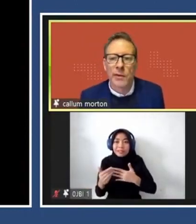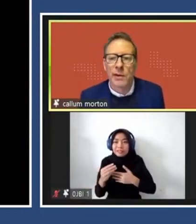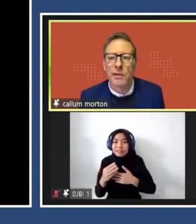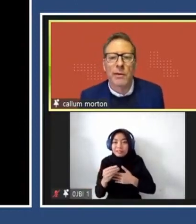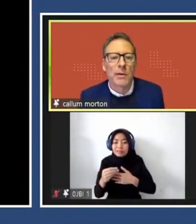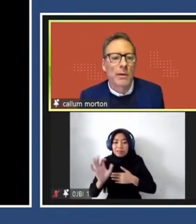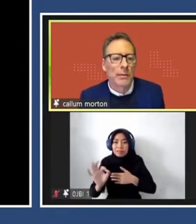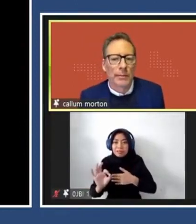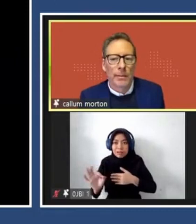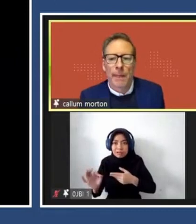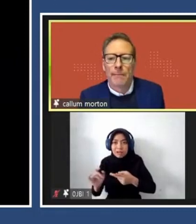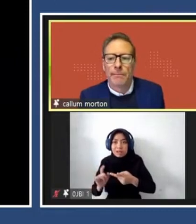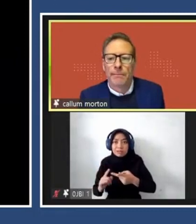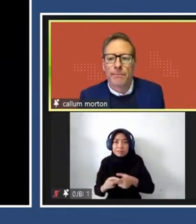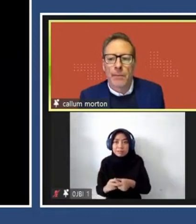through its own kind of seasons.